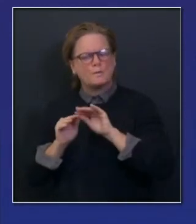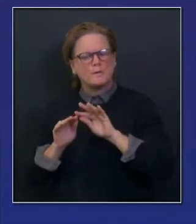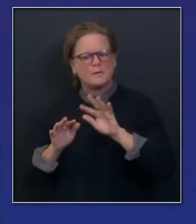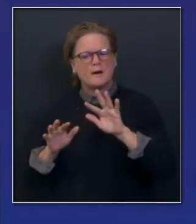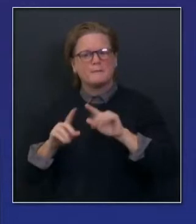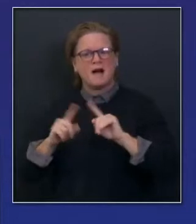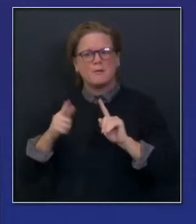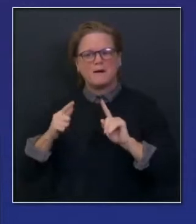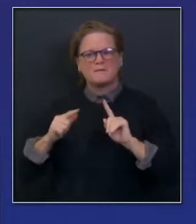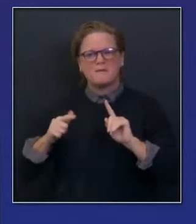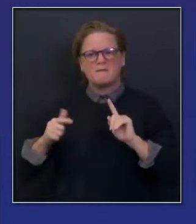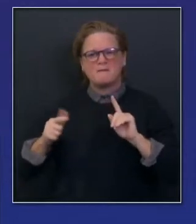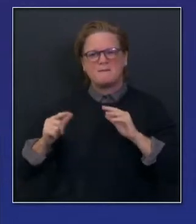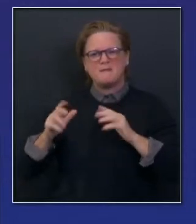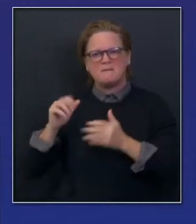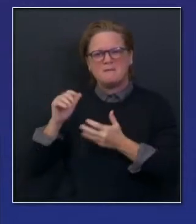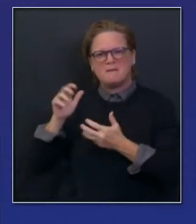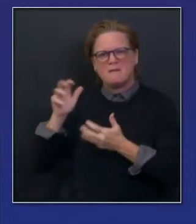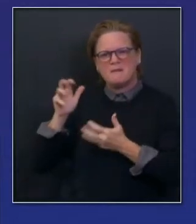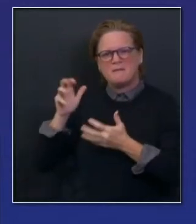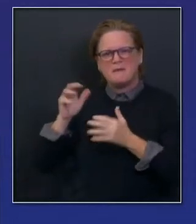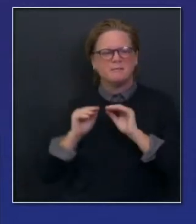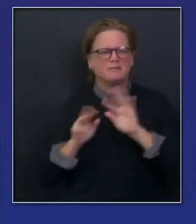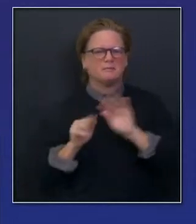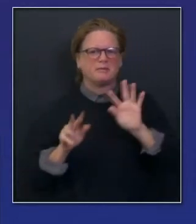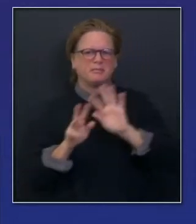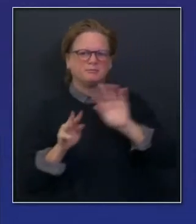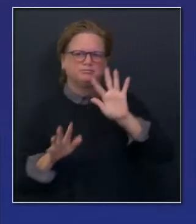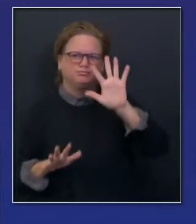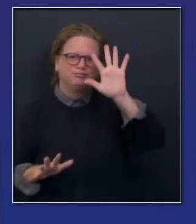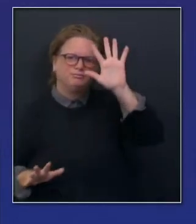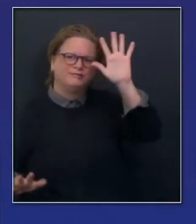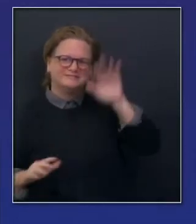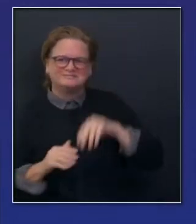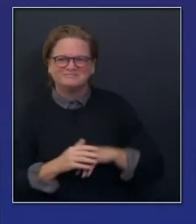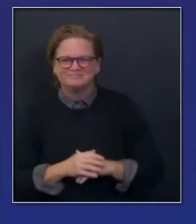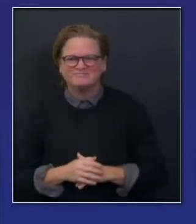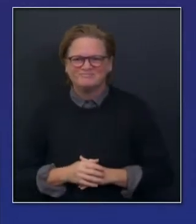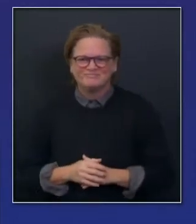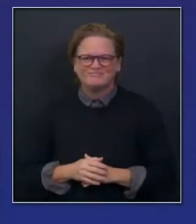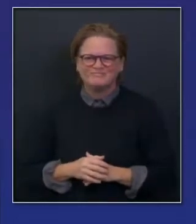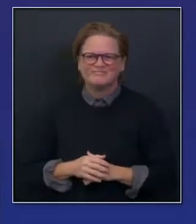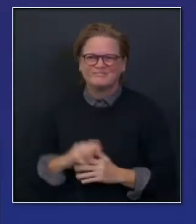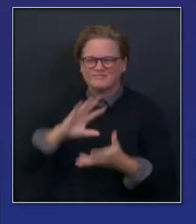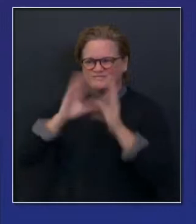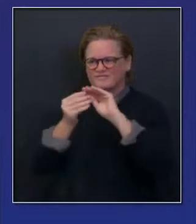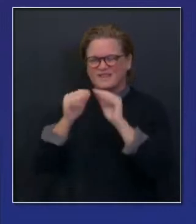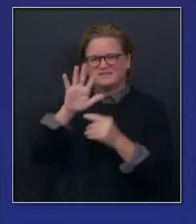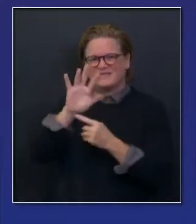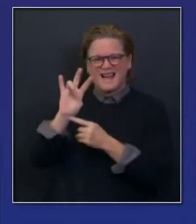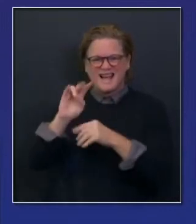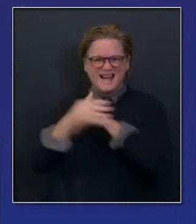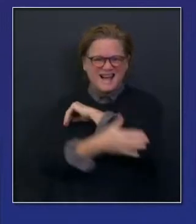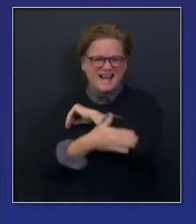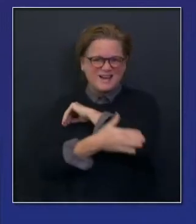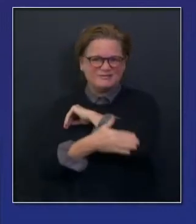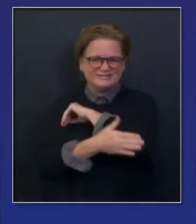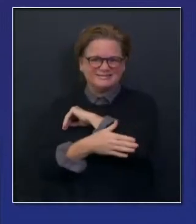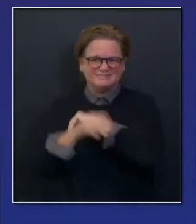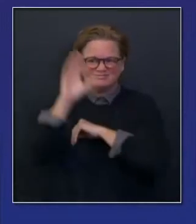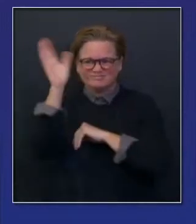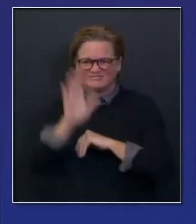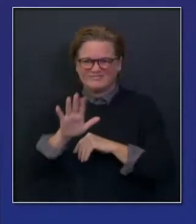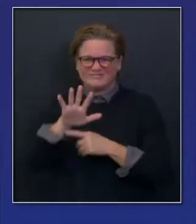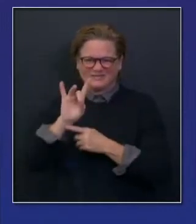we started this vaccinate all 58 campaign, recognizing that all Californians need to be included in this